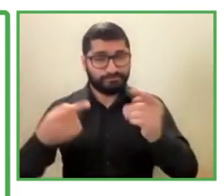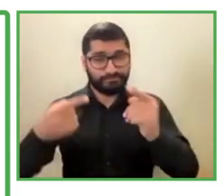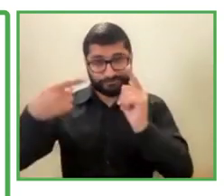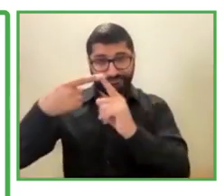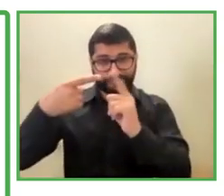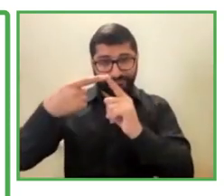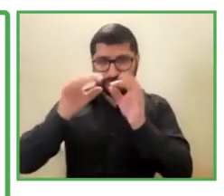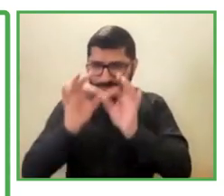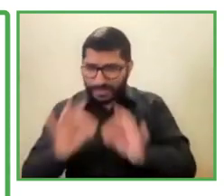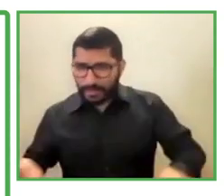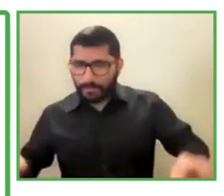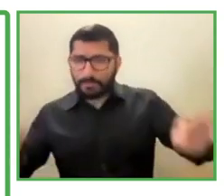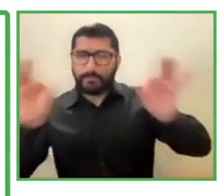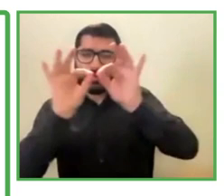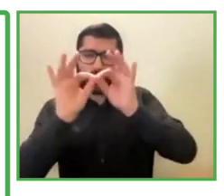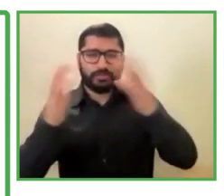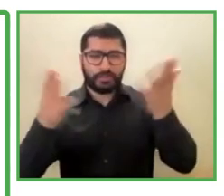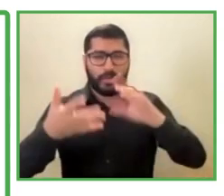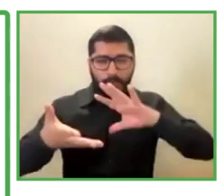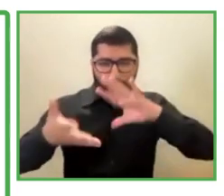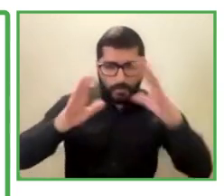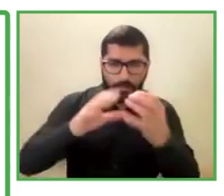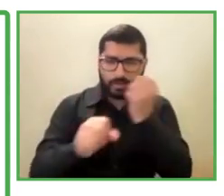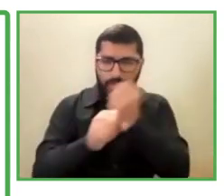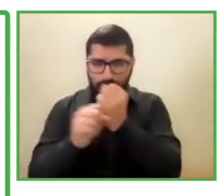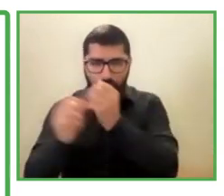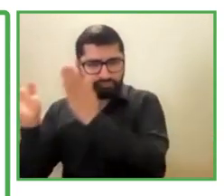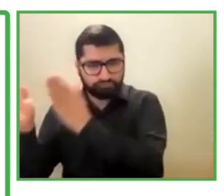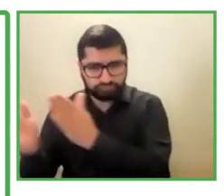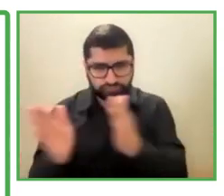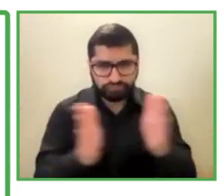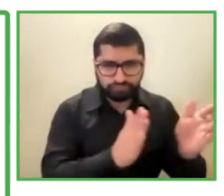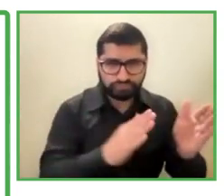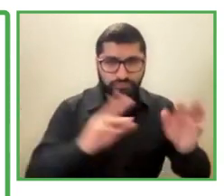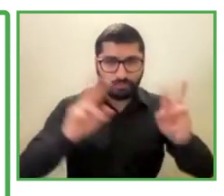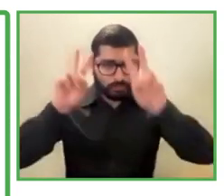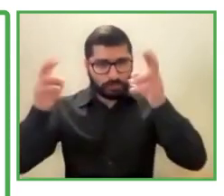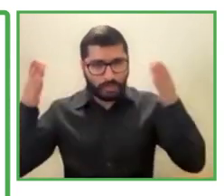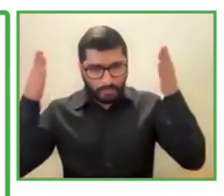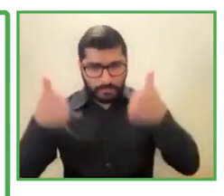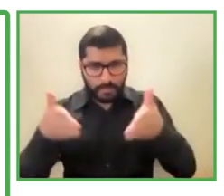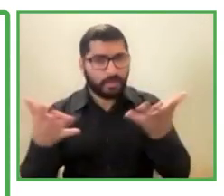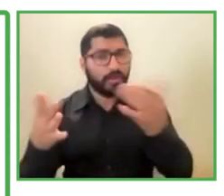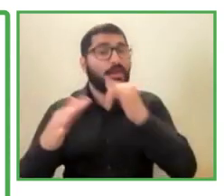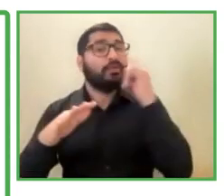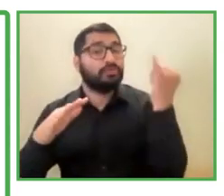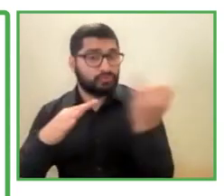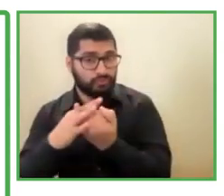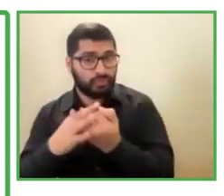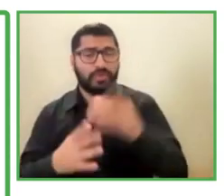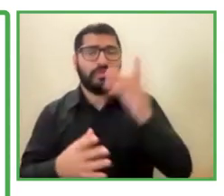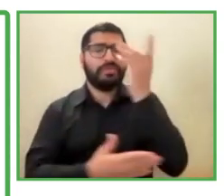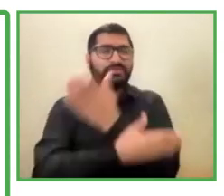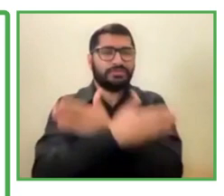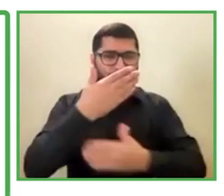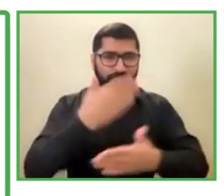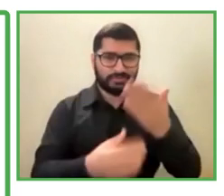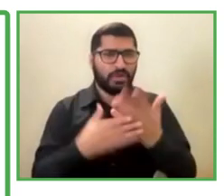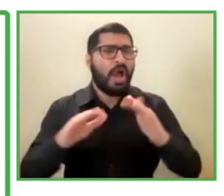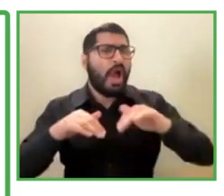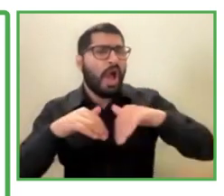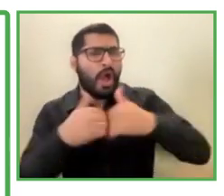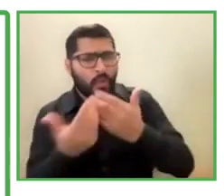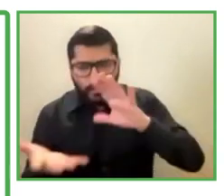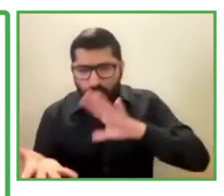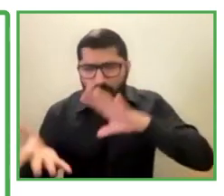of disability inclusion is with the idea or going by the motto of UN's principle, right?